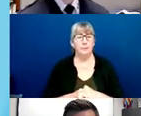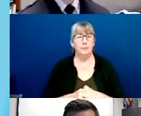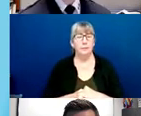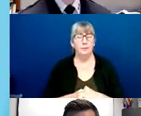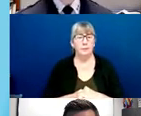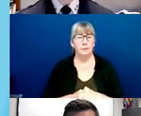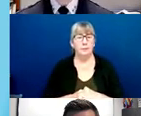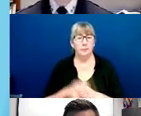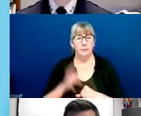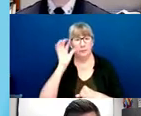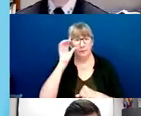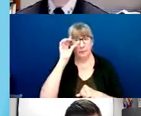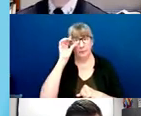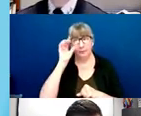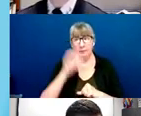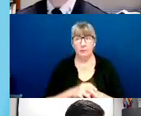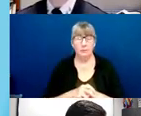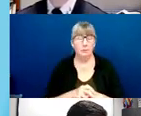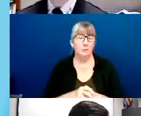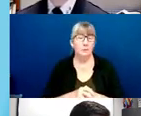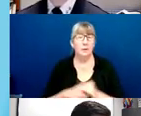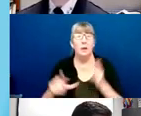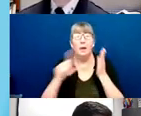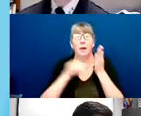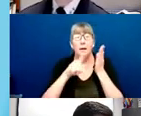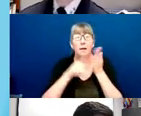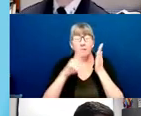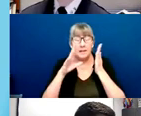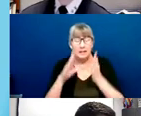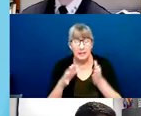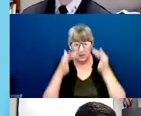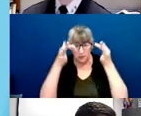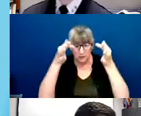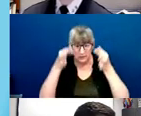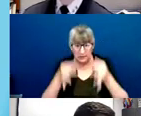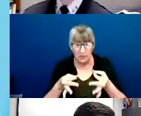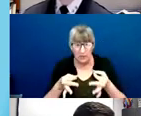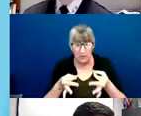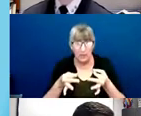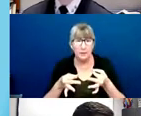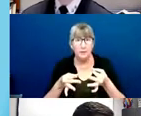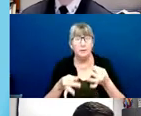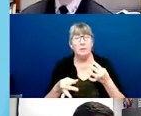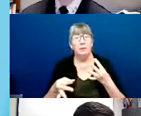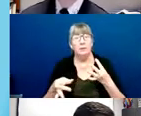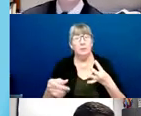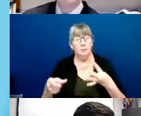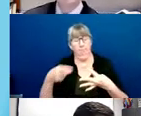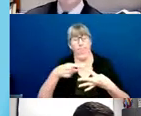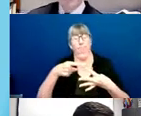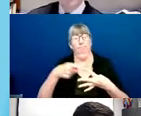If an investigator determines that the complaint is sustained, meaning misconduct has occurred, the investigator